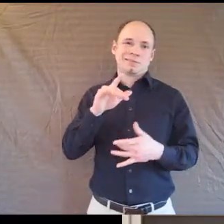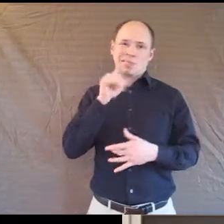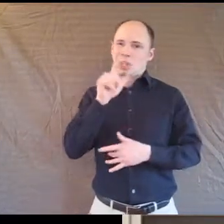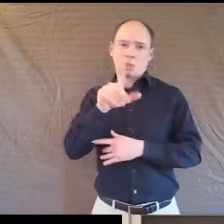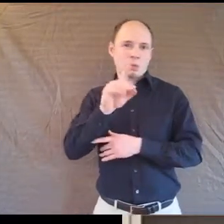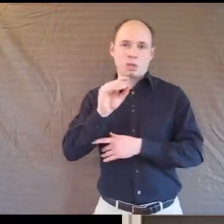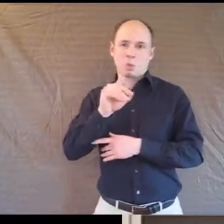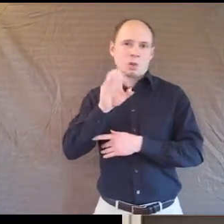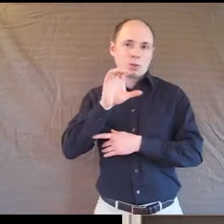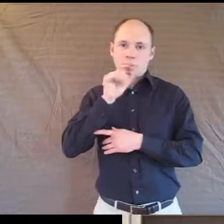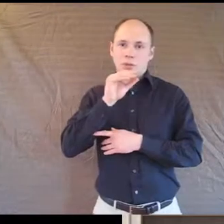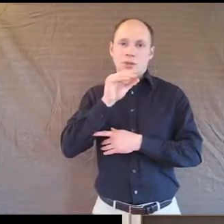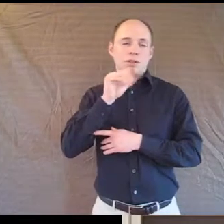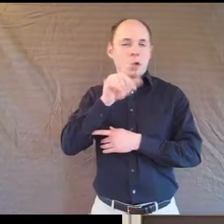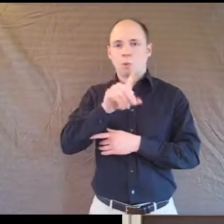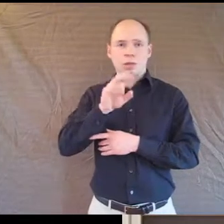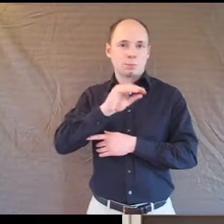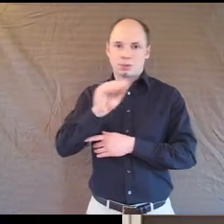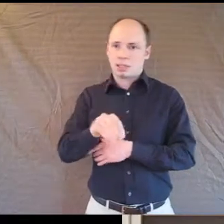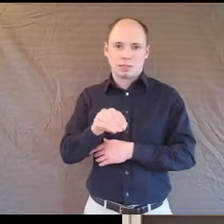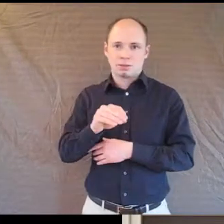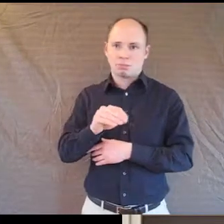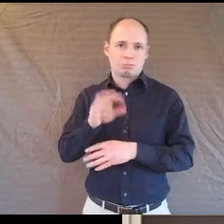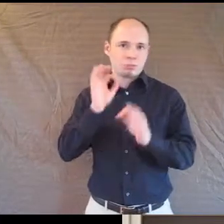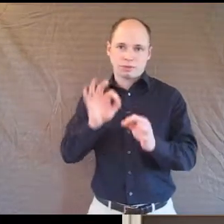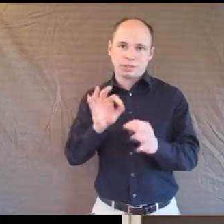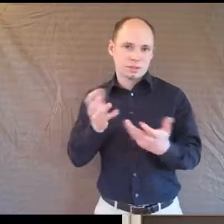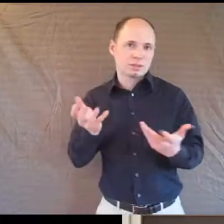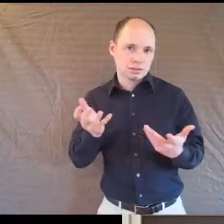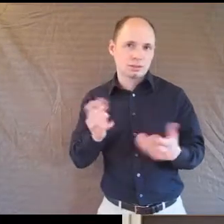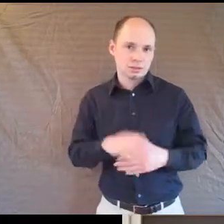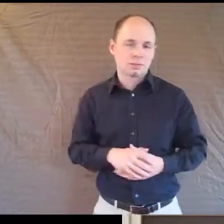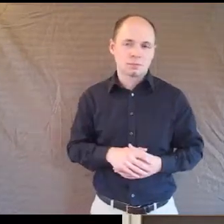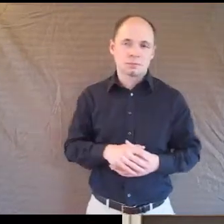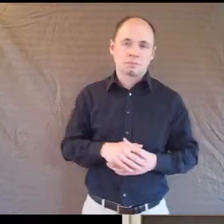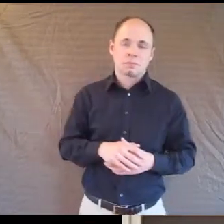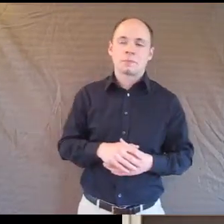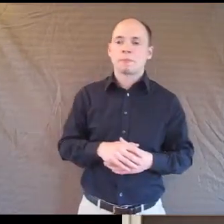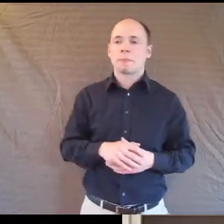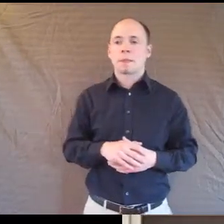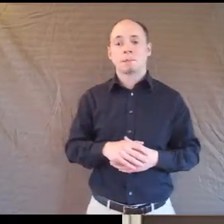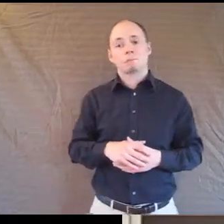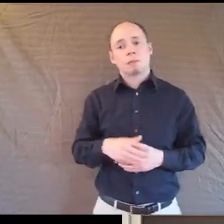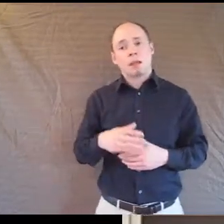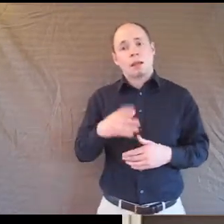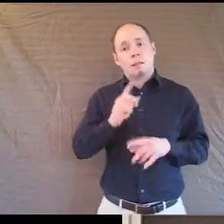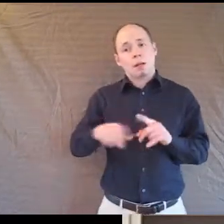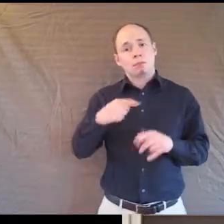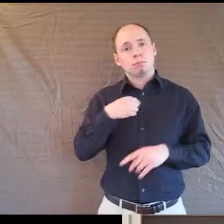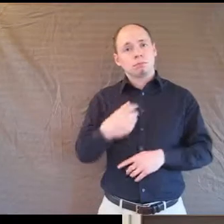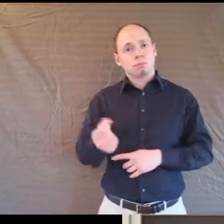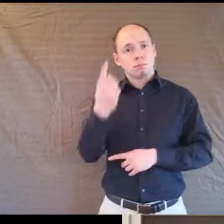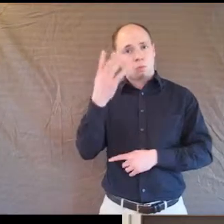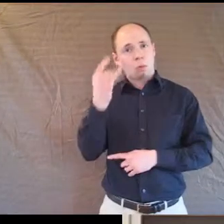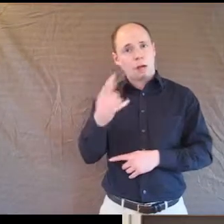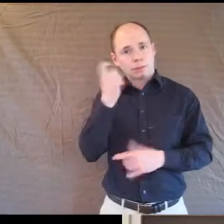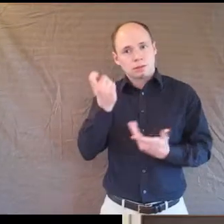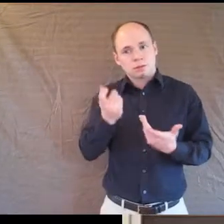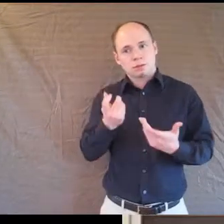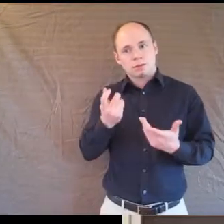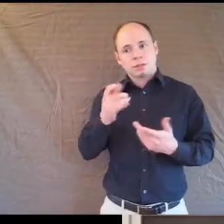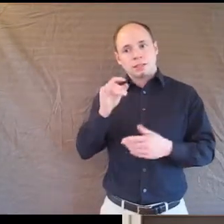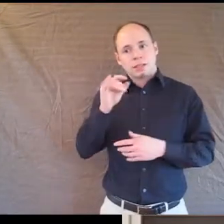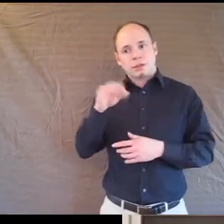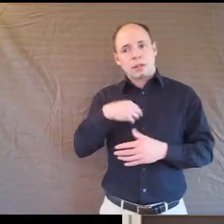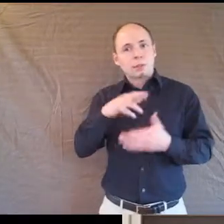that we have in psychotherapy and in psychology. And with good reason, because people want their